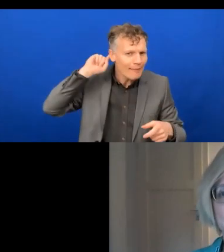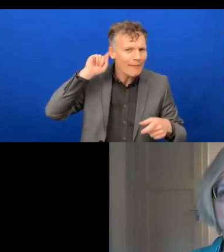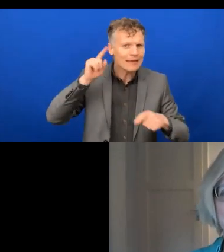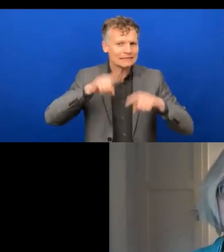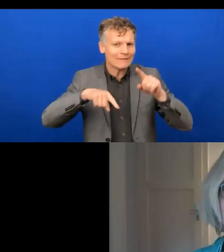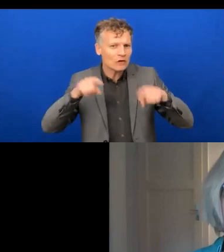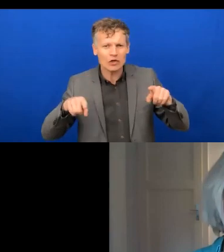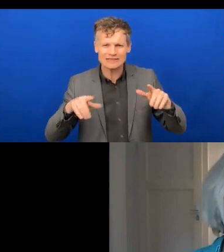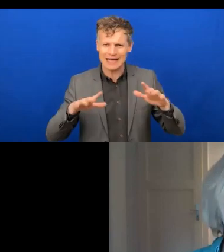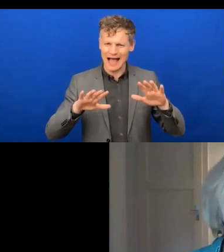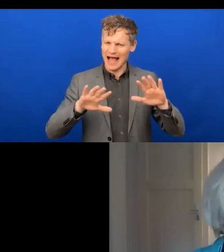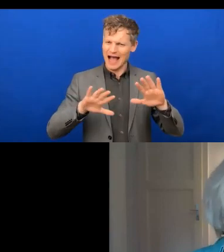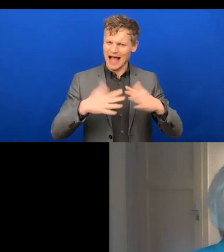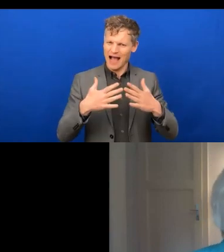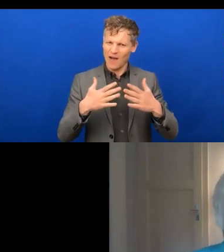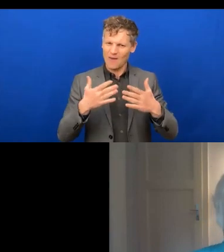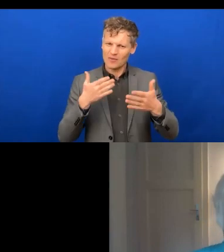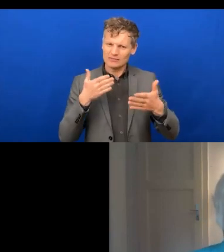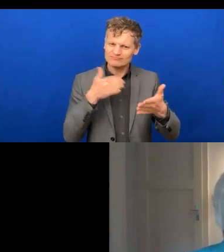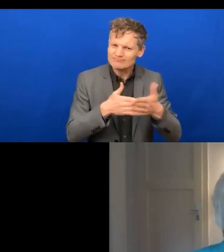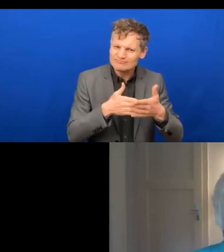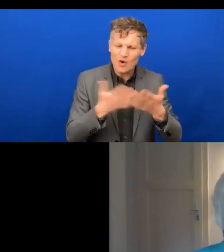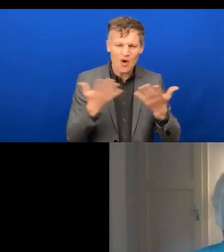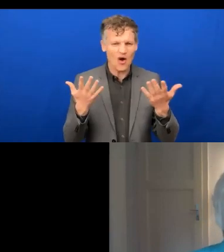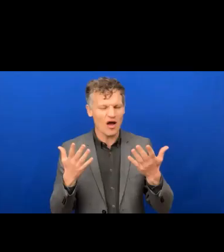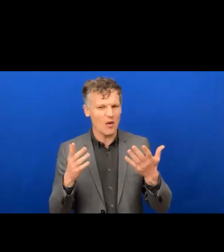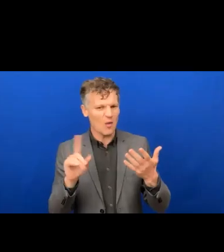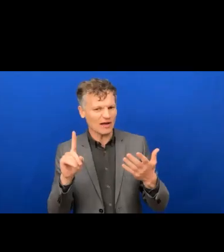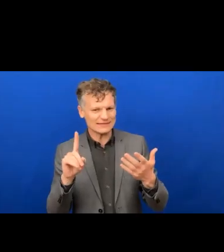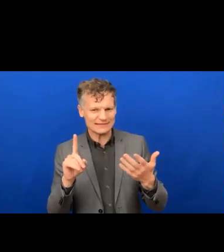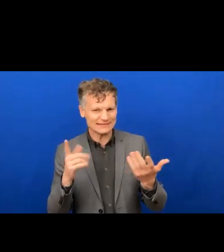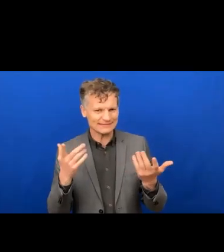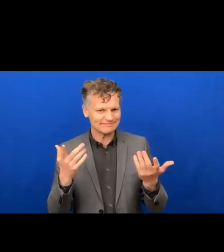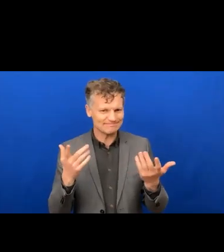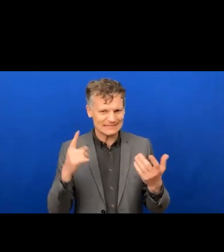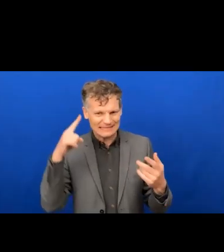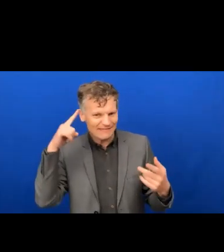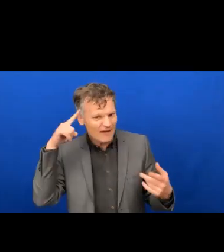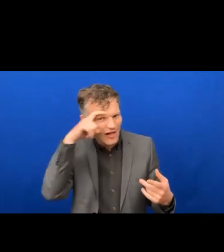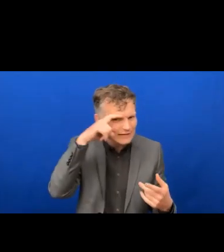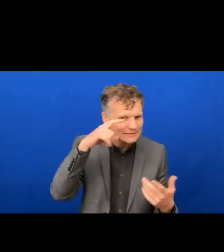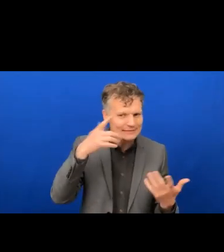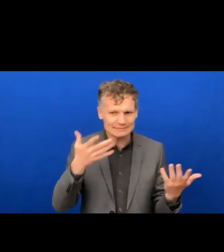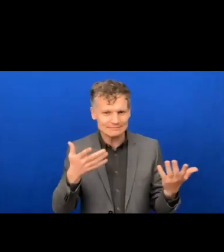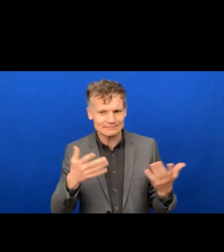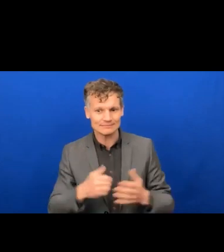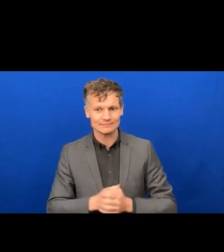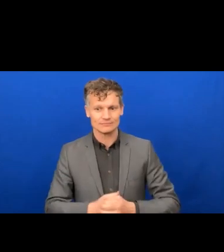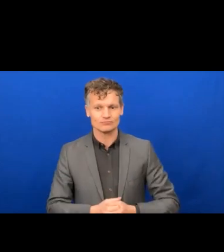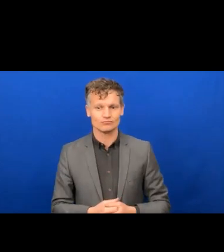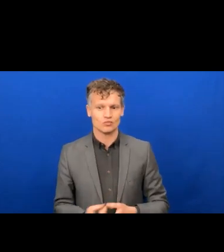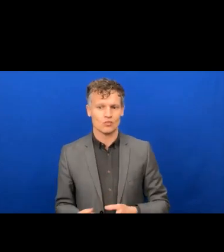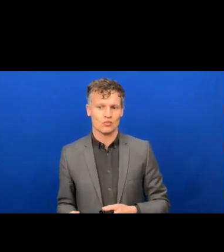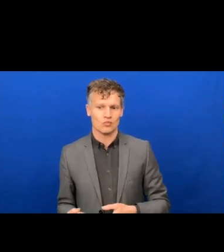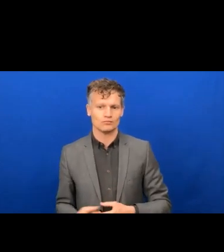Over to you Neil. Okay, well, I think that, you know, we as a community bring